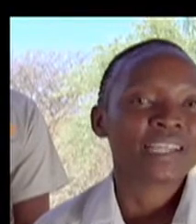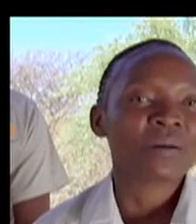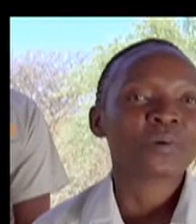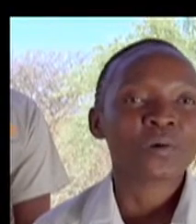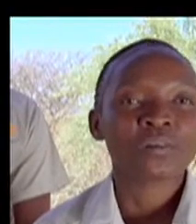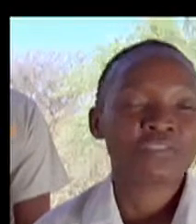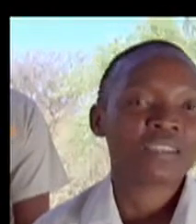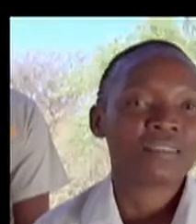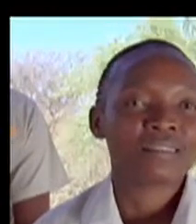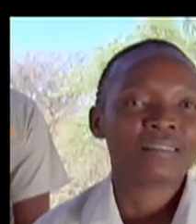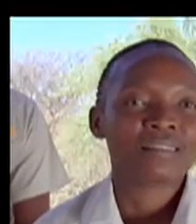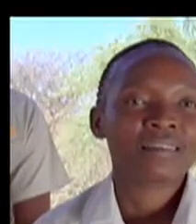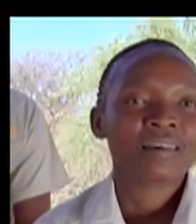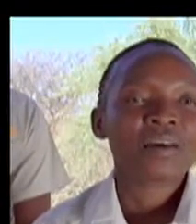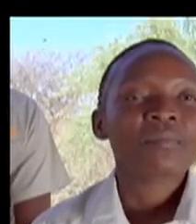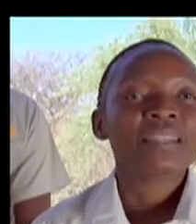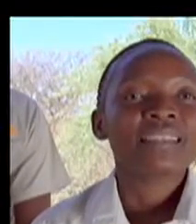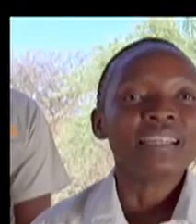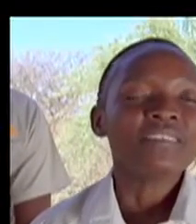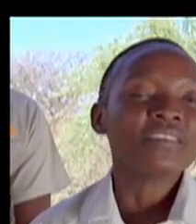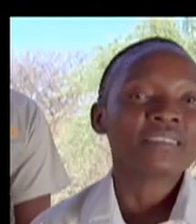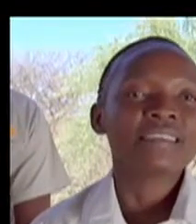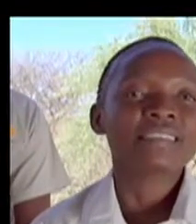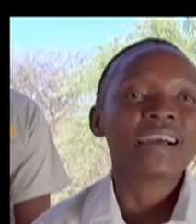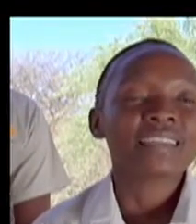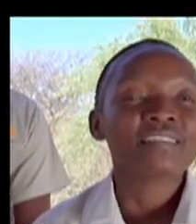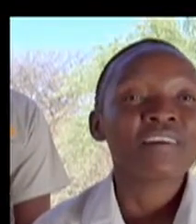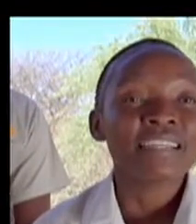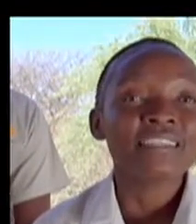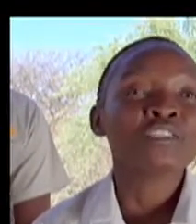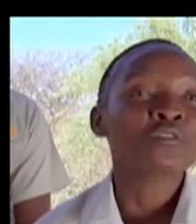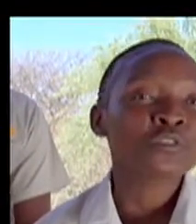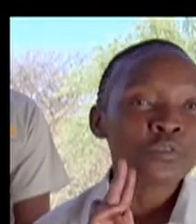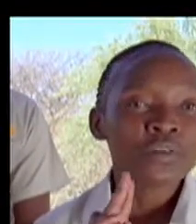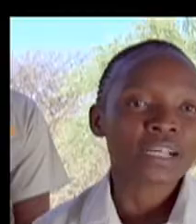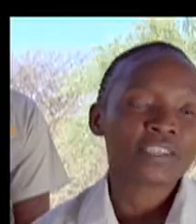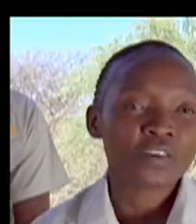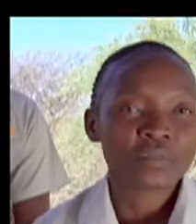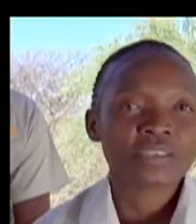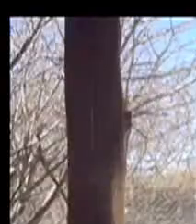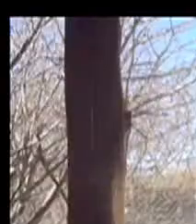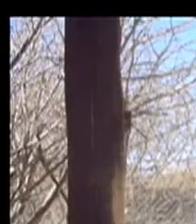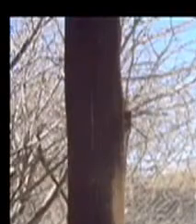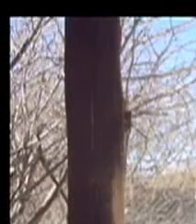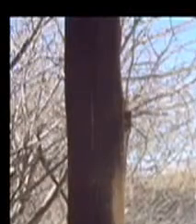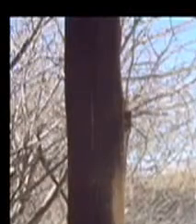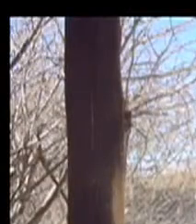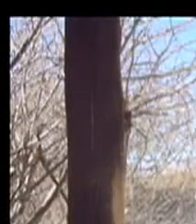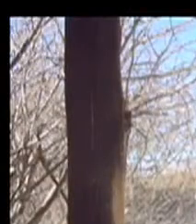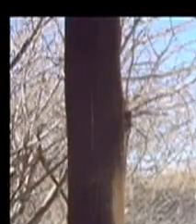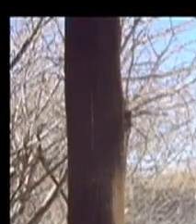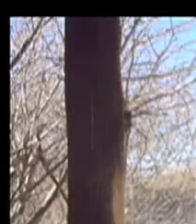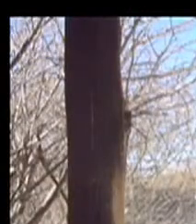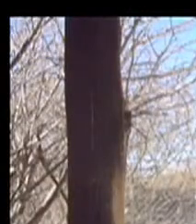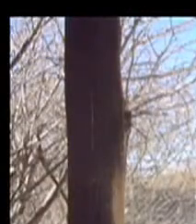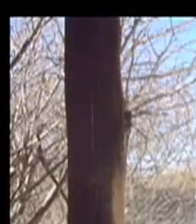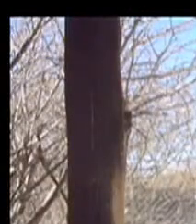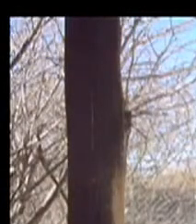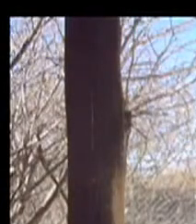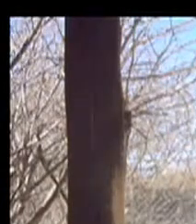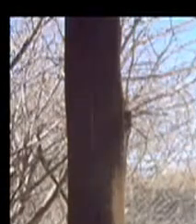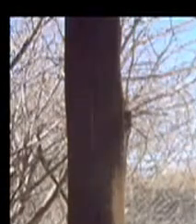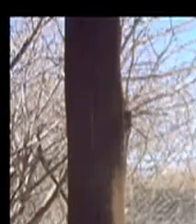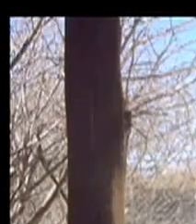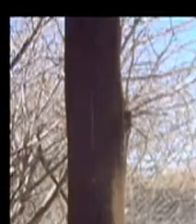don't adapt or feel. But non-living things are divided into two categories. The natural non-living things